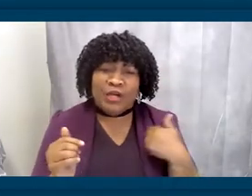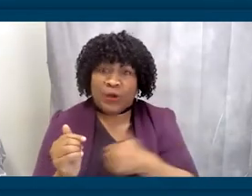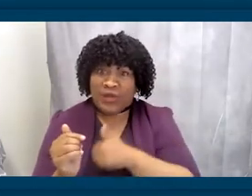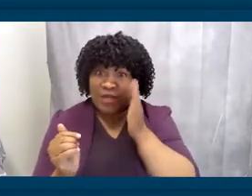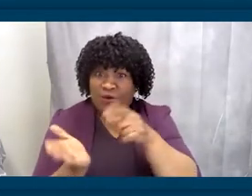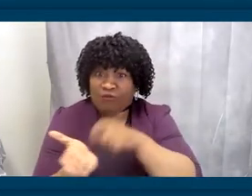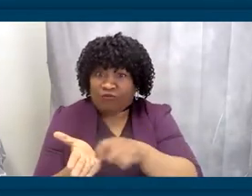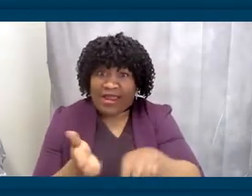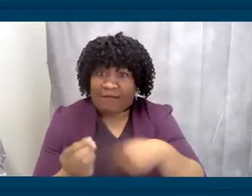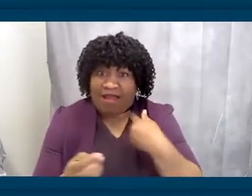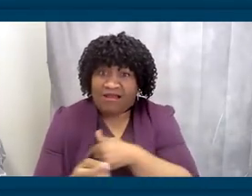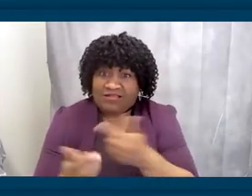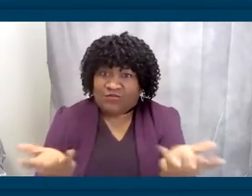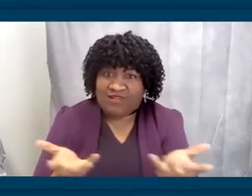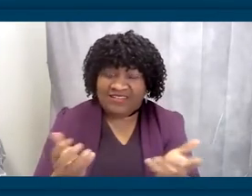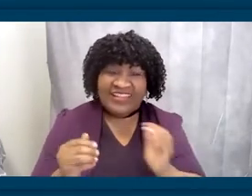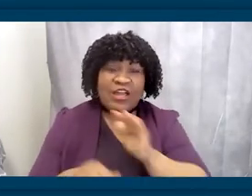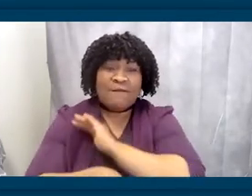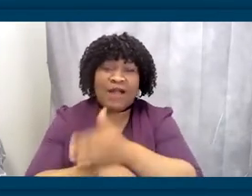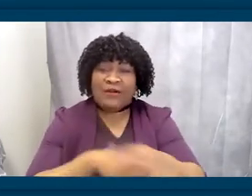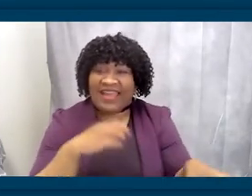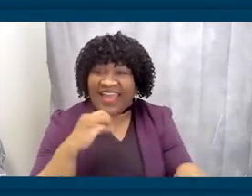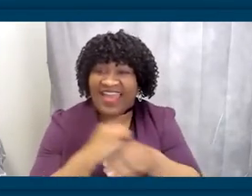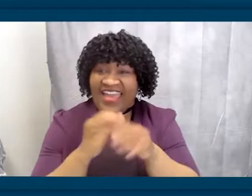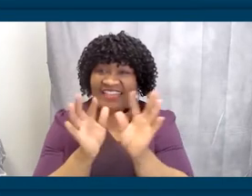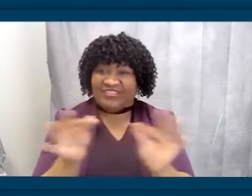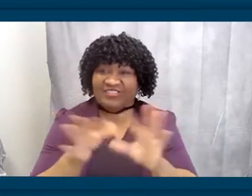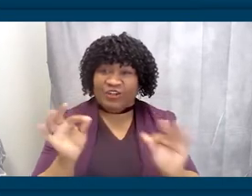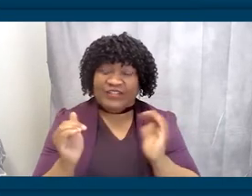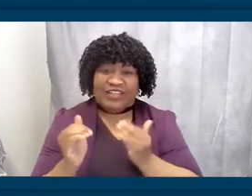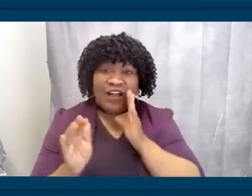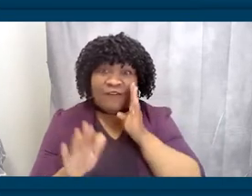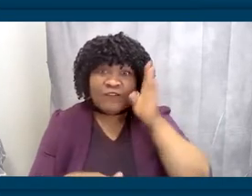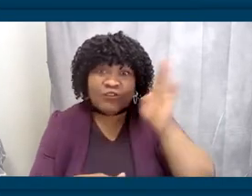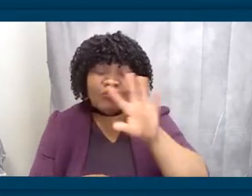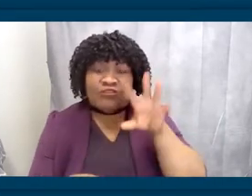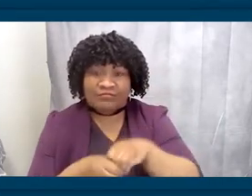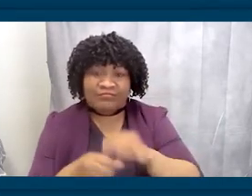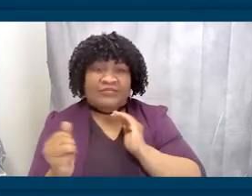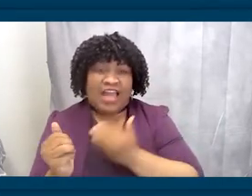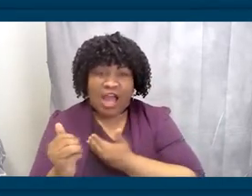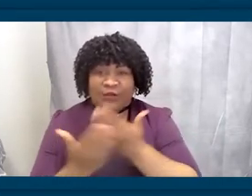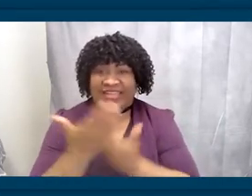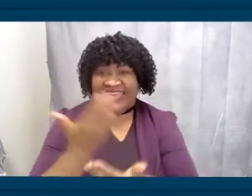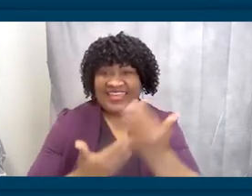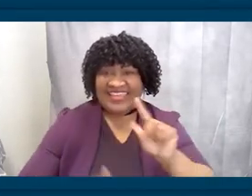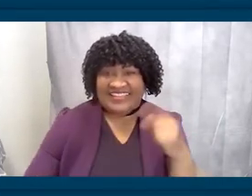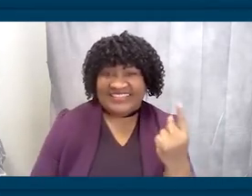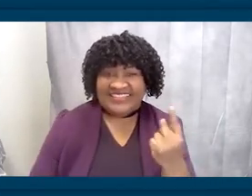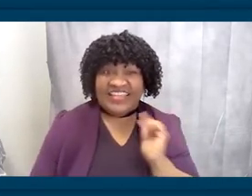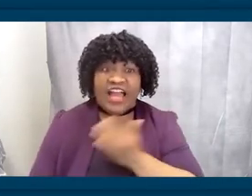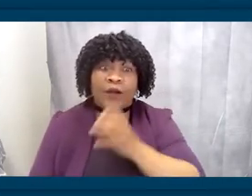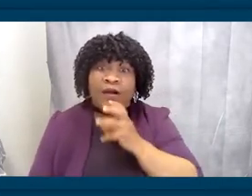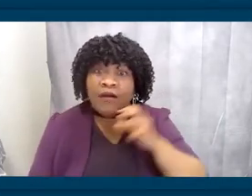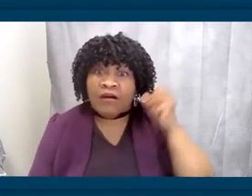in our hands. Our elders and our ancestors brought us this far. How will we choose to further their